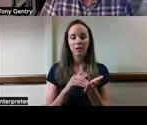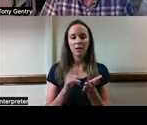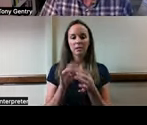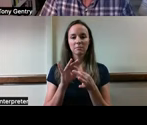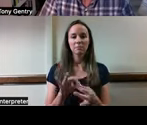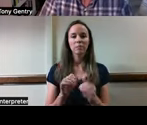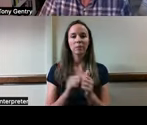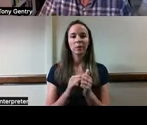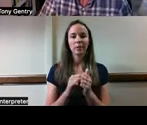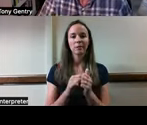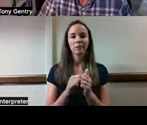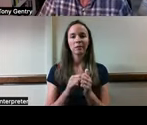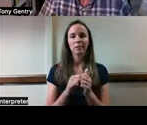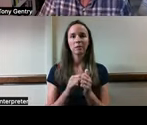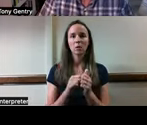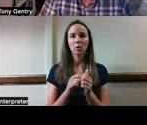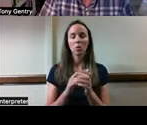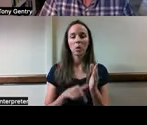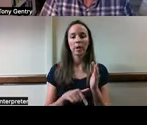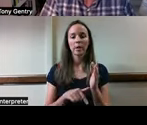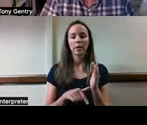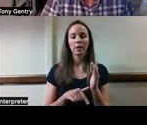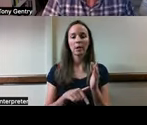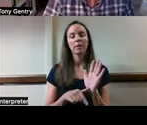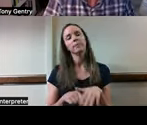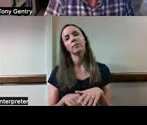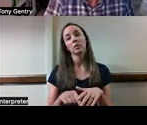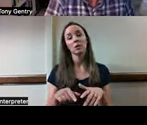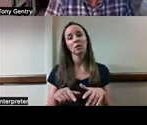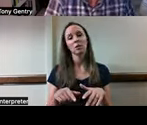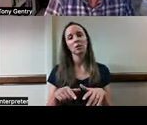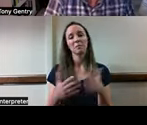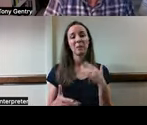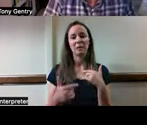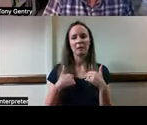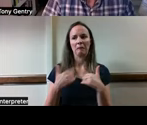something that you're being asked to do that you're probably feeling uncomfortable about.